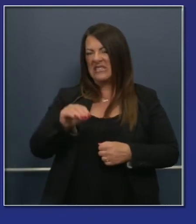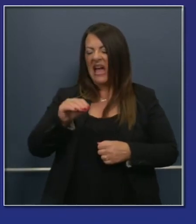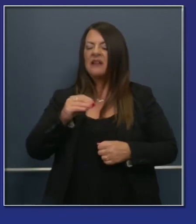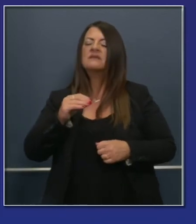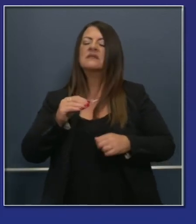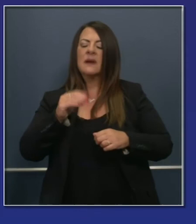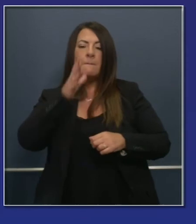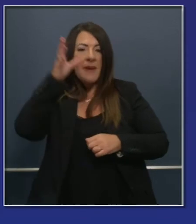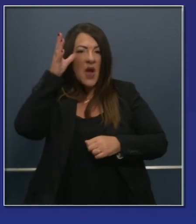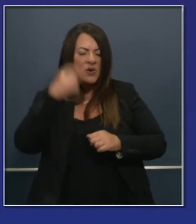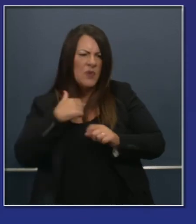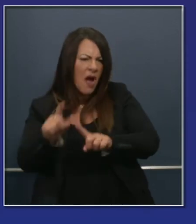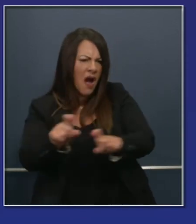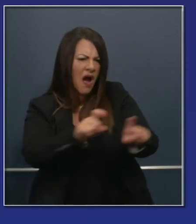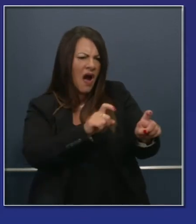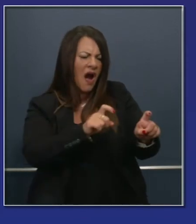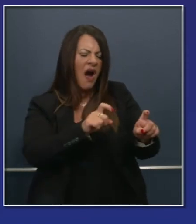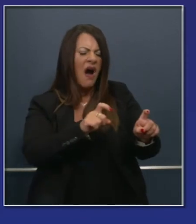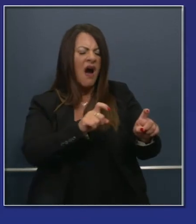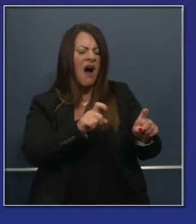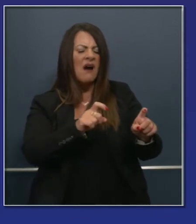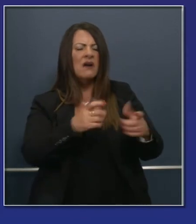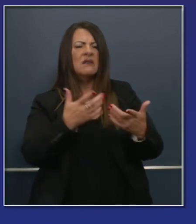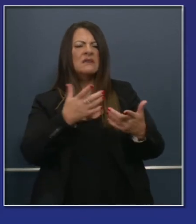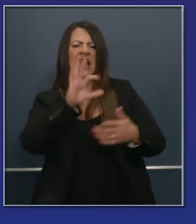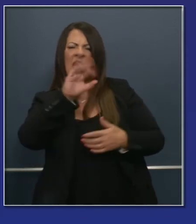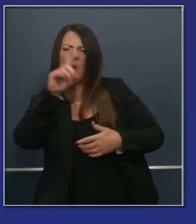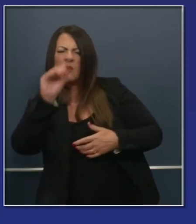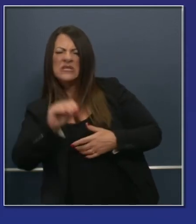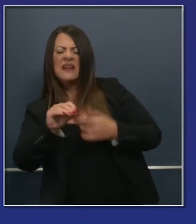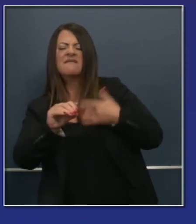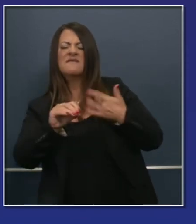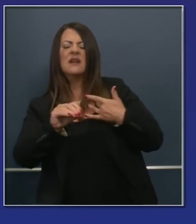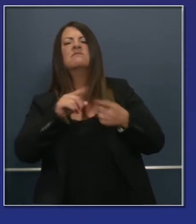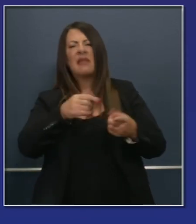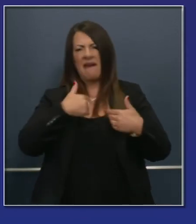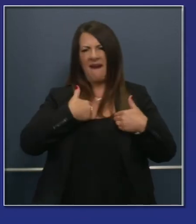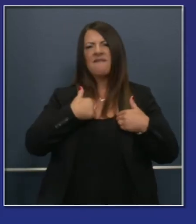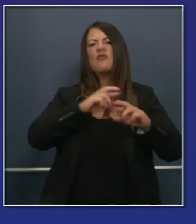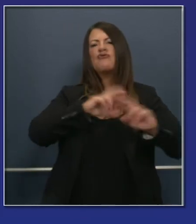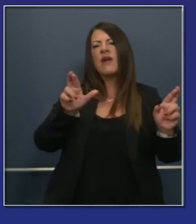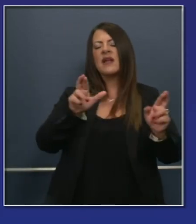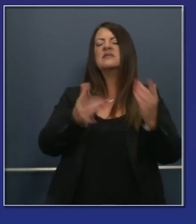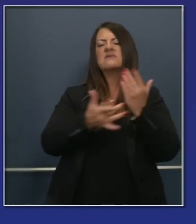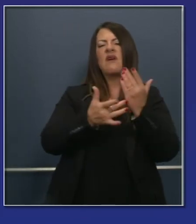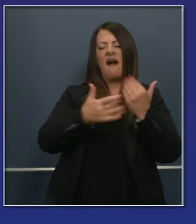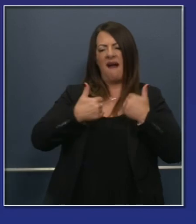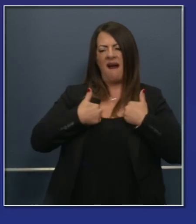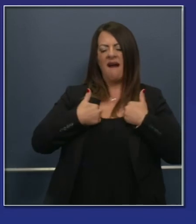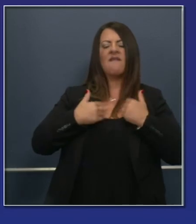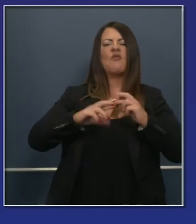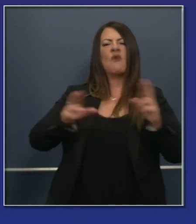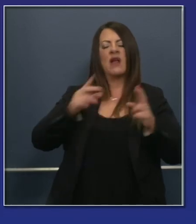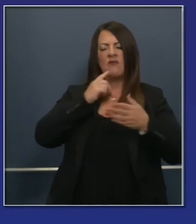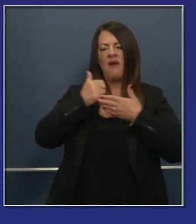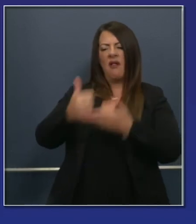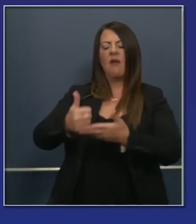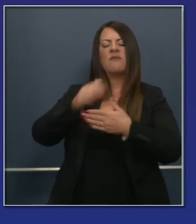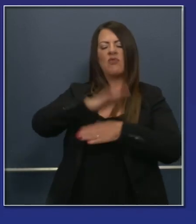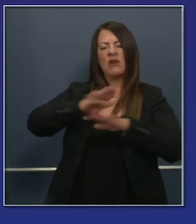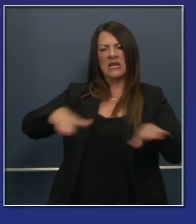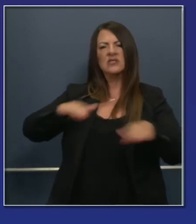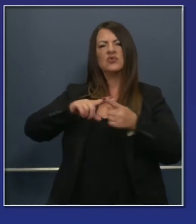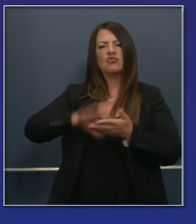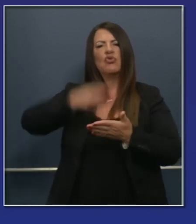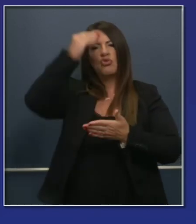survey this was done in late July say that they have the technology needed for distance learning now I recognize you get under